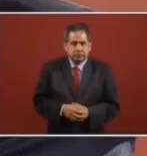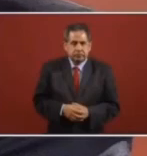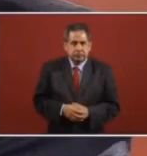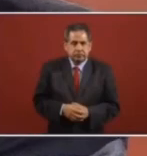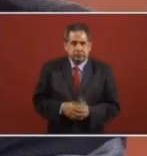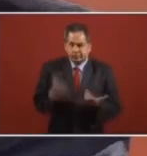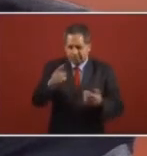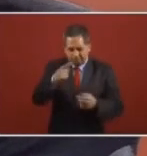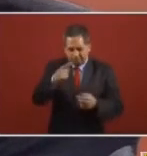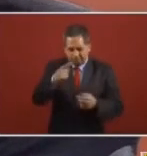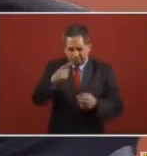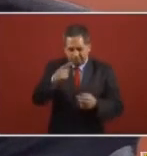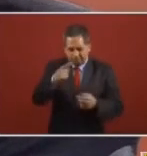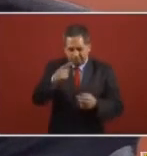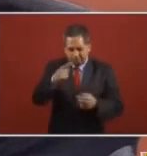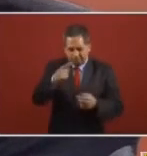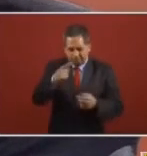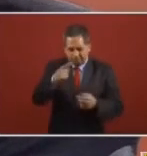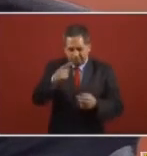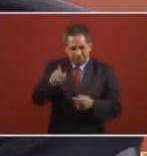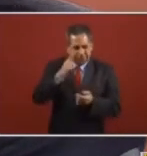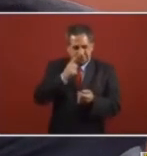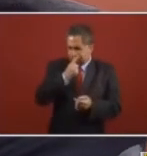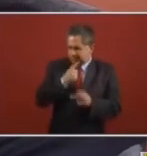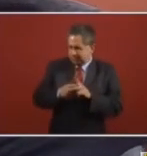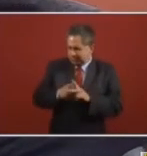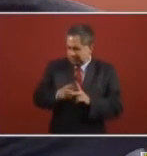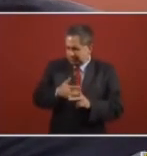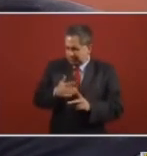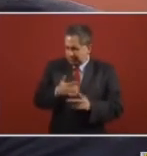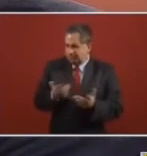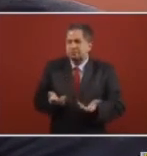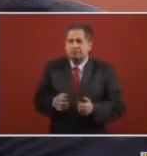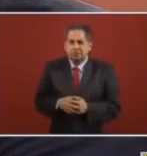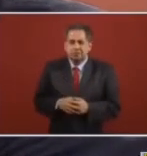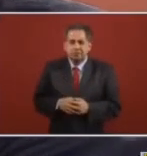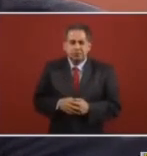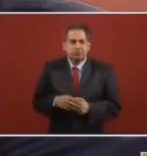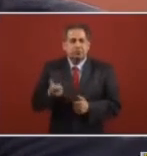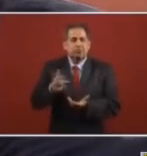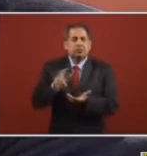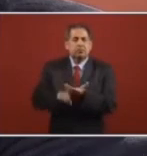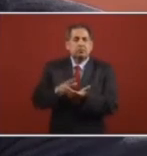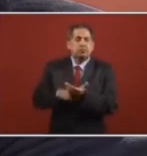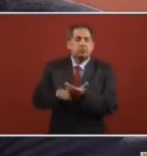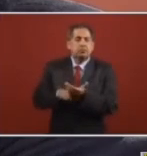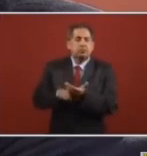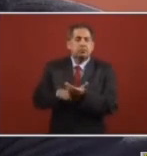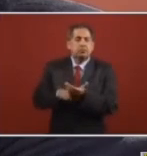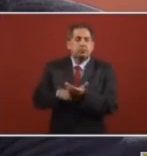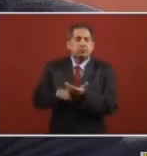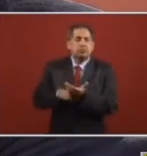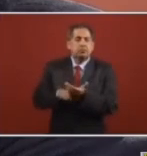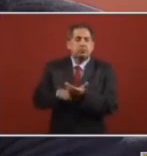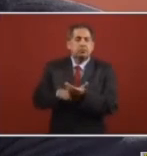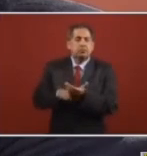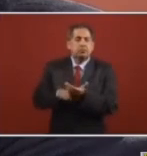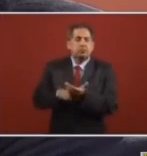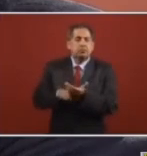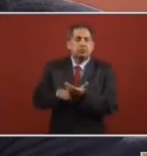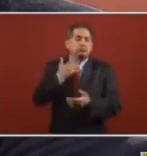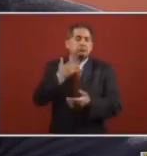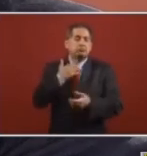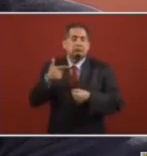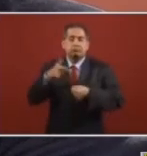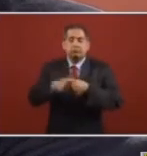Pagan la cuenta. Do your accounting. De cuanto costaba la gasolina. How much gas used